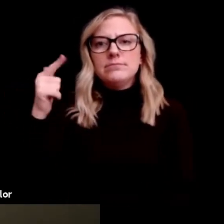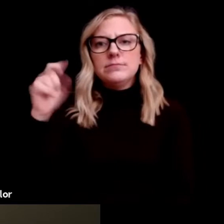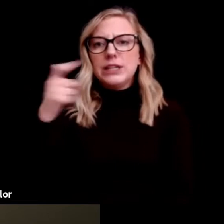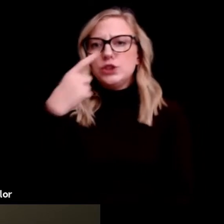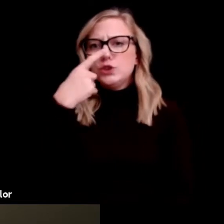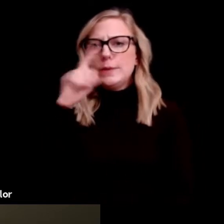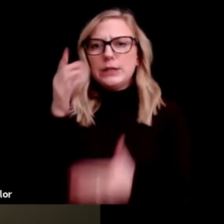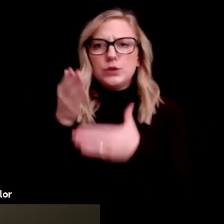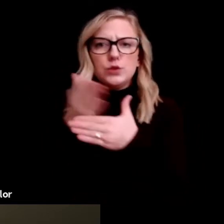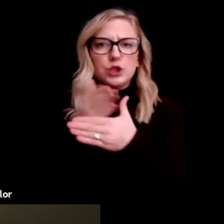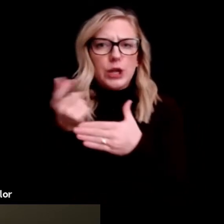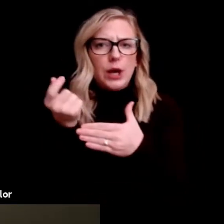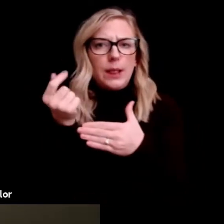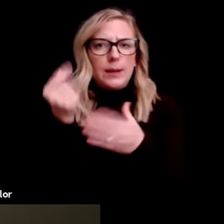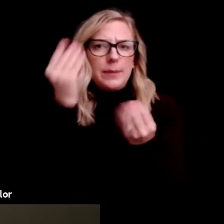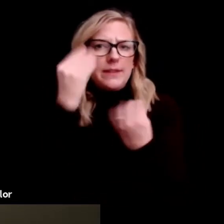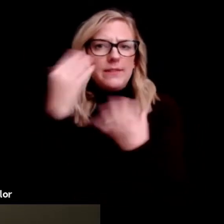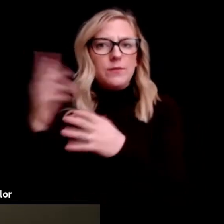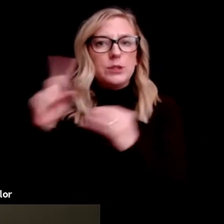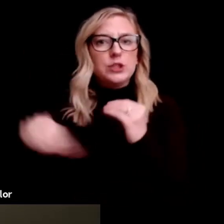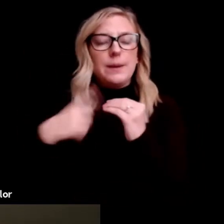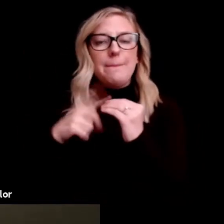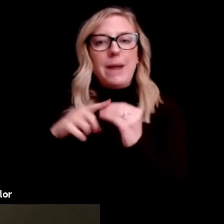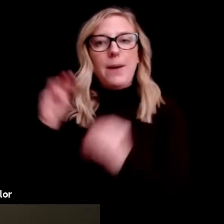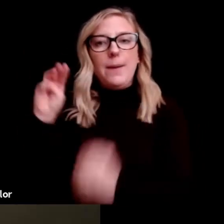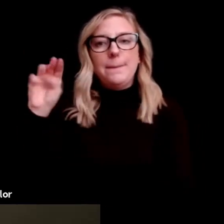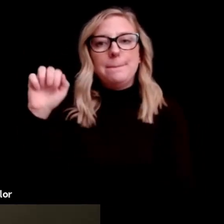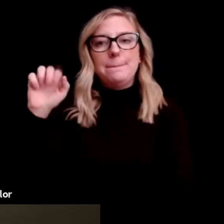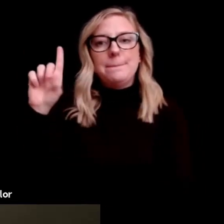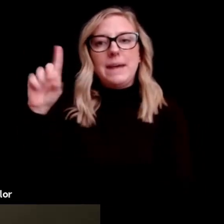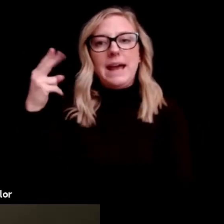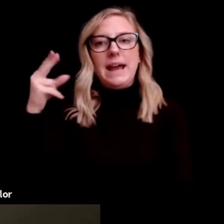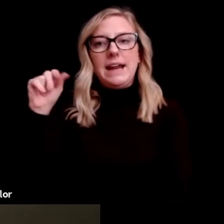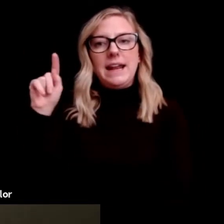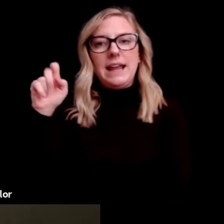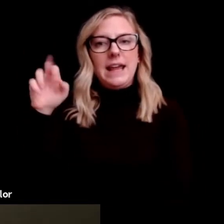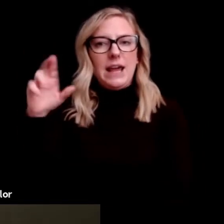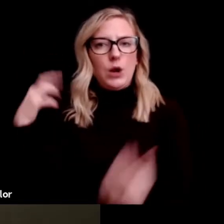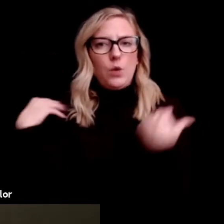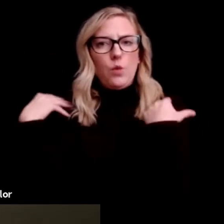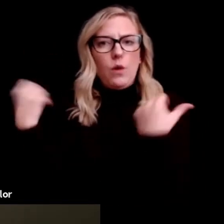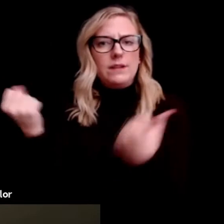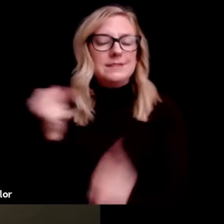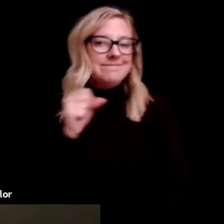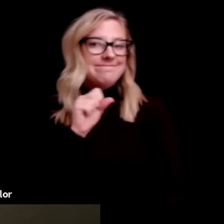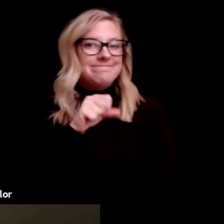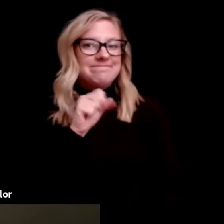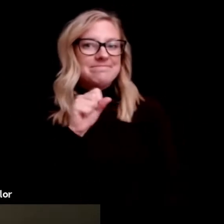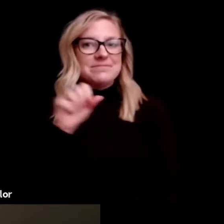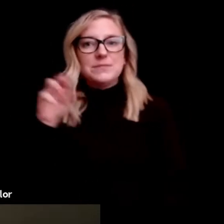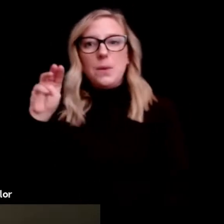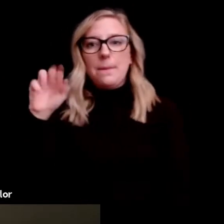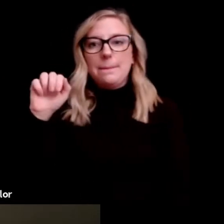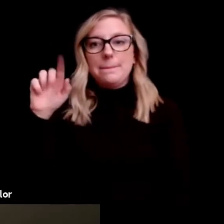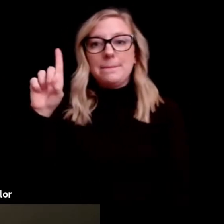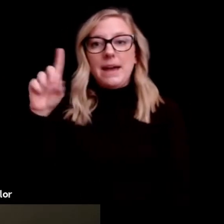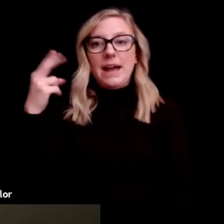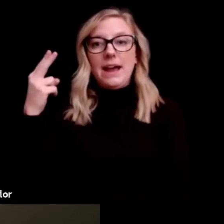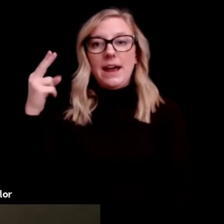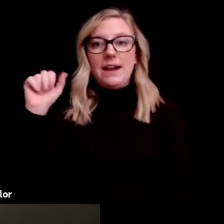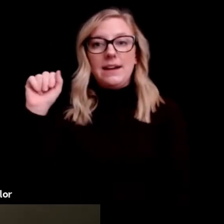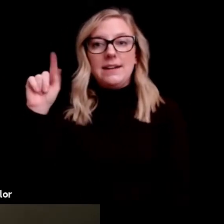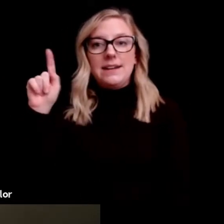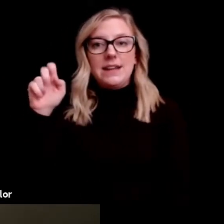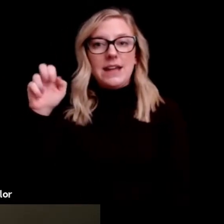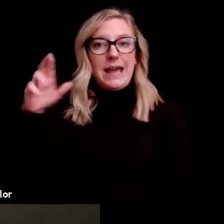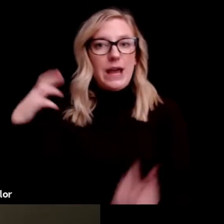information about Mad Hatter Wellness? Yeah, absolutely. So Mad Hatter Wellness is an organization